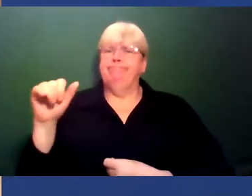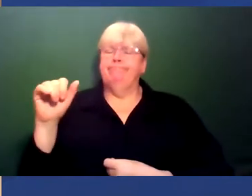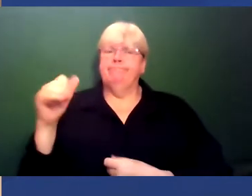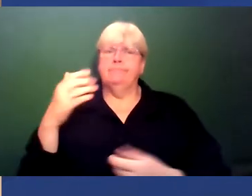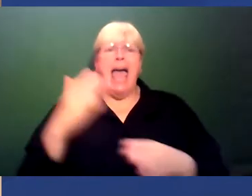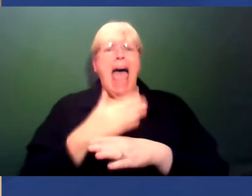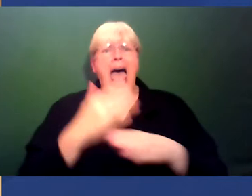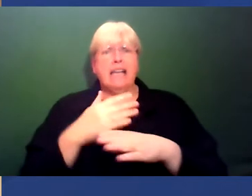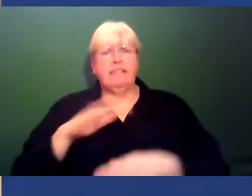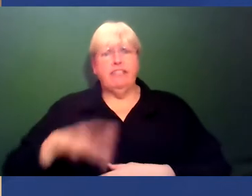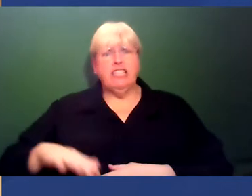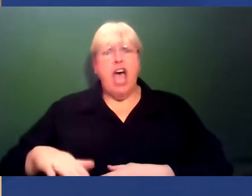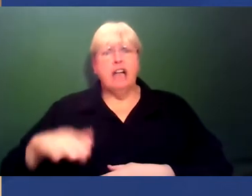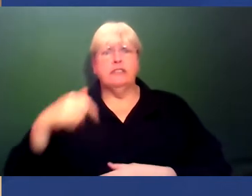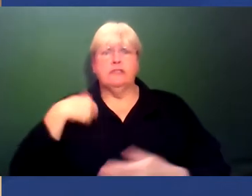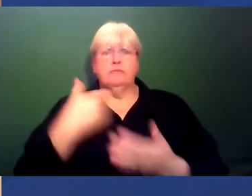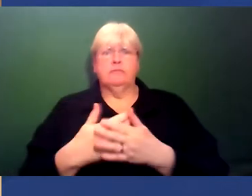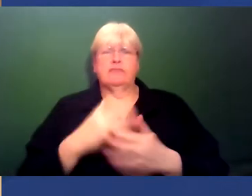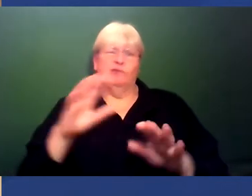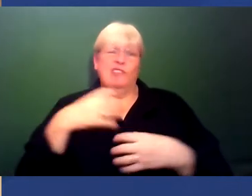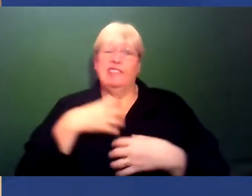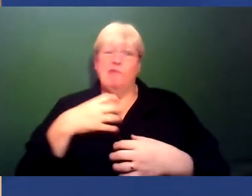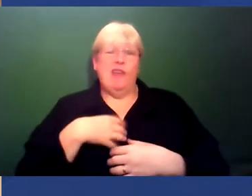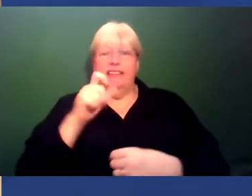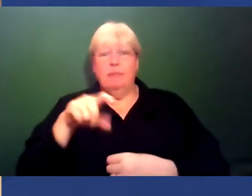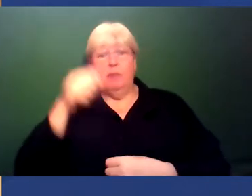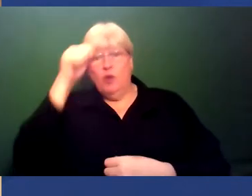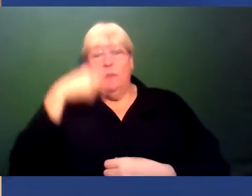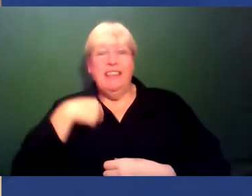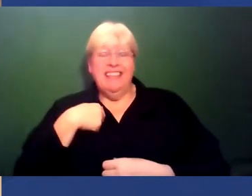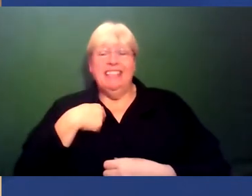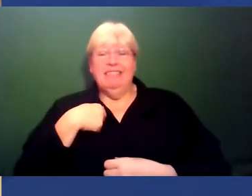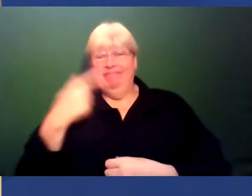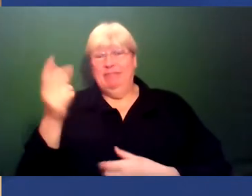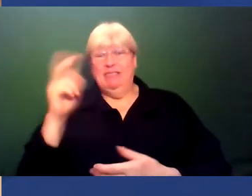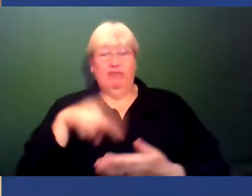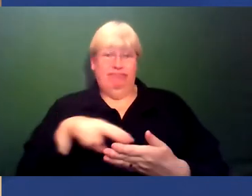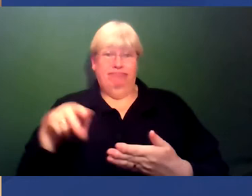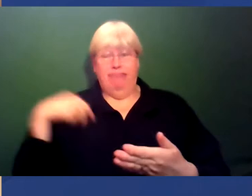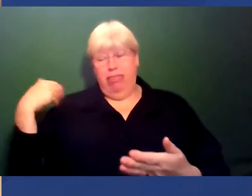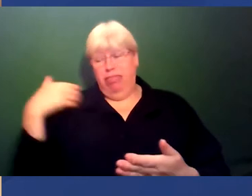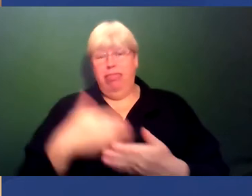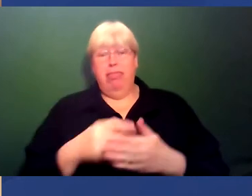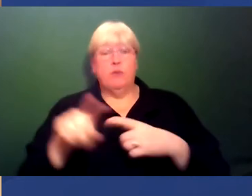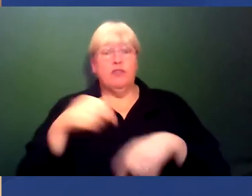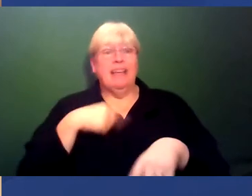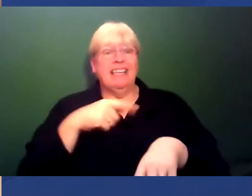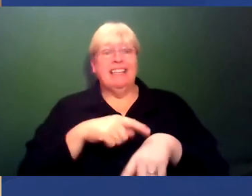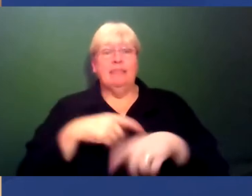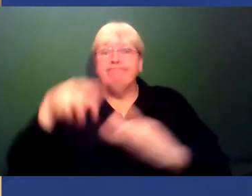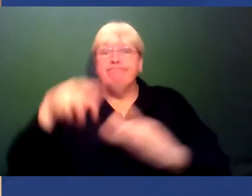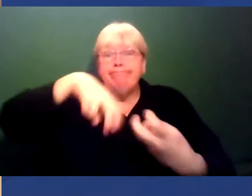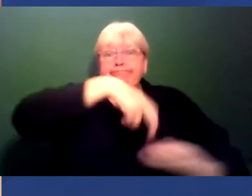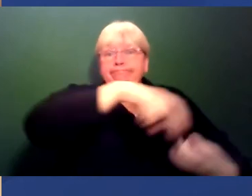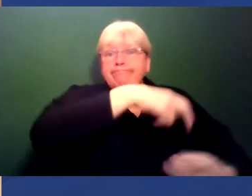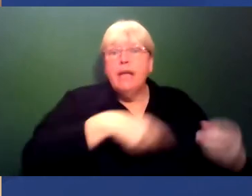active kid, which probably comes as no surprise to people having heard what you just read out. So, I spent most of my time running around, playing football,